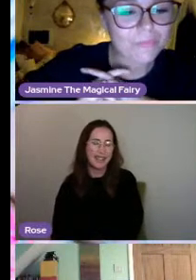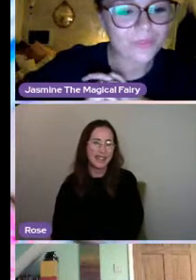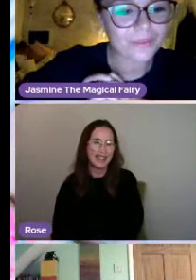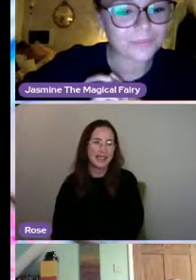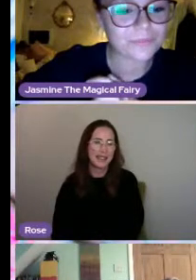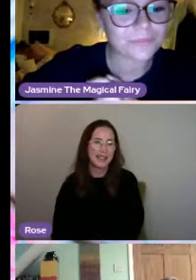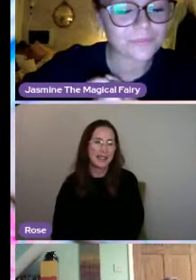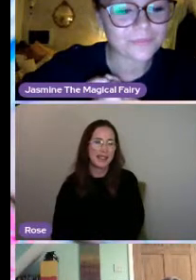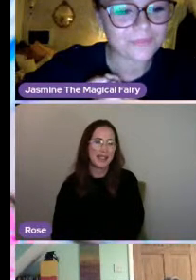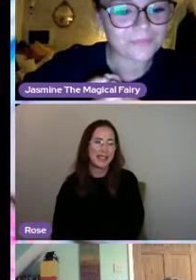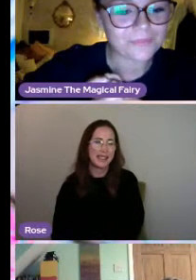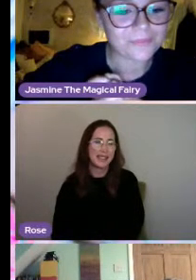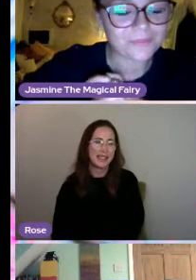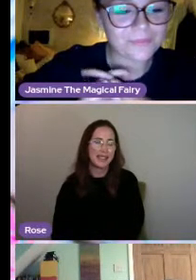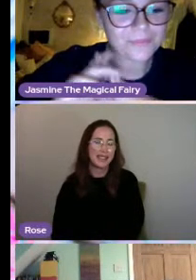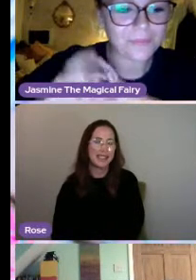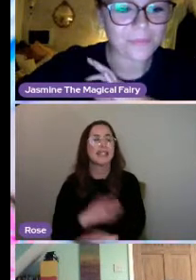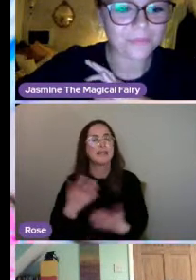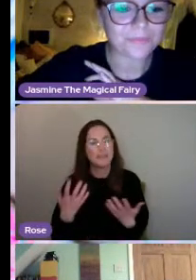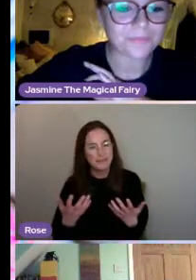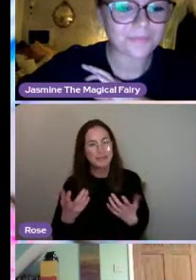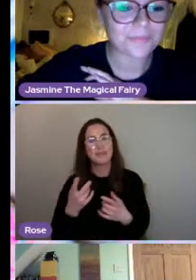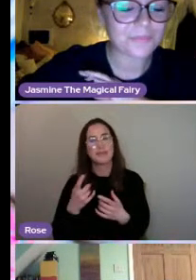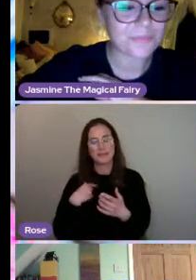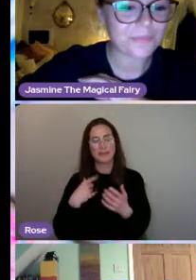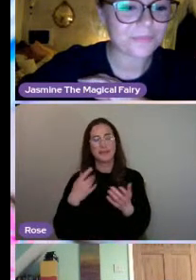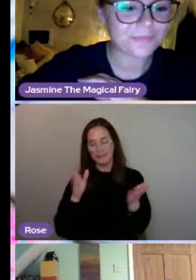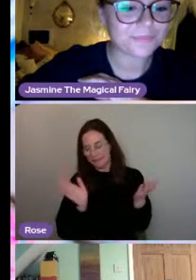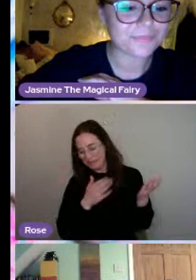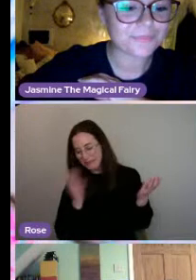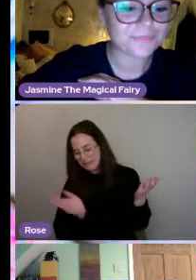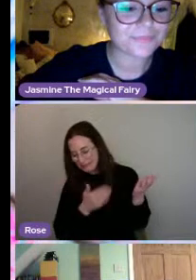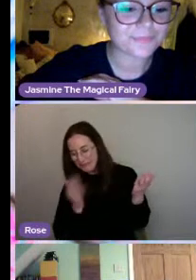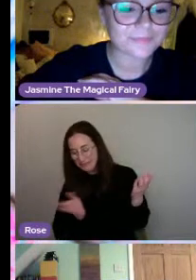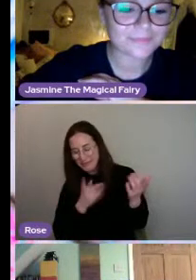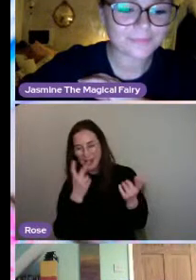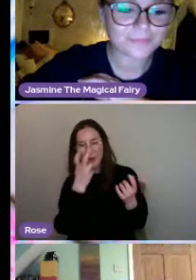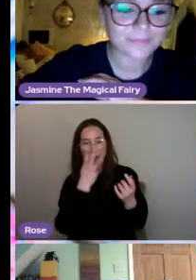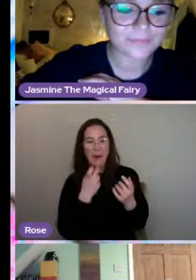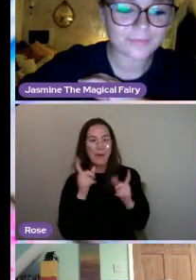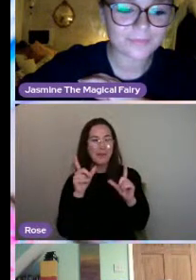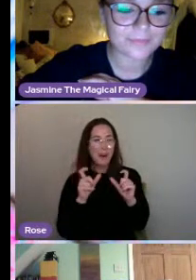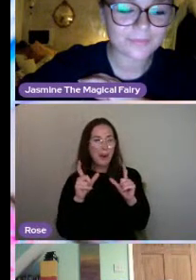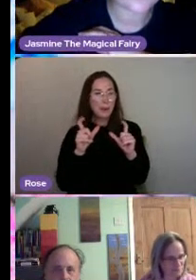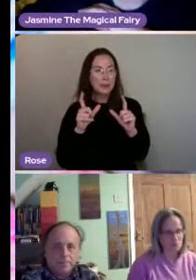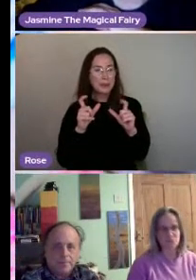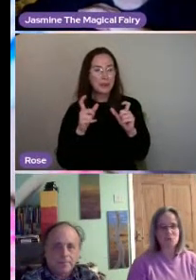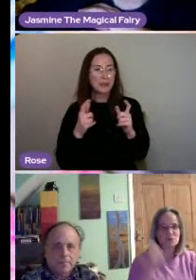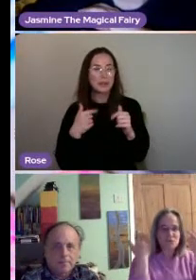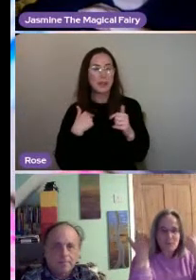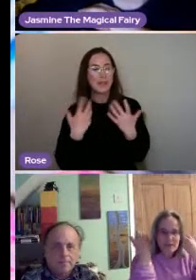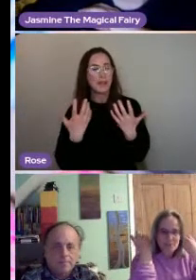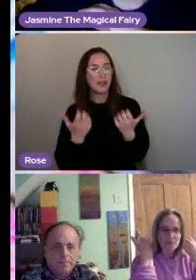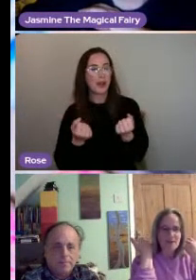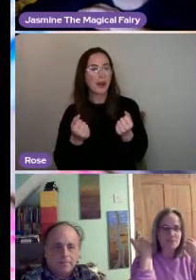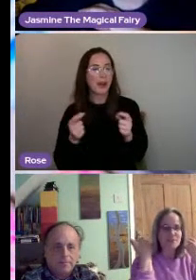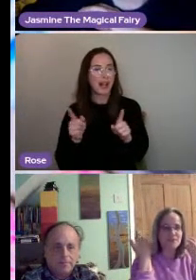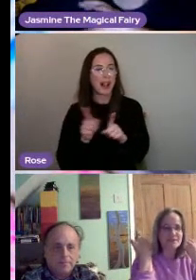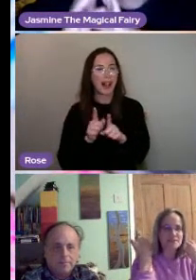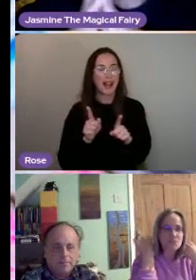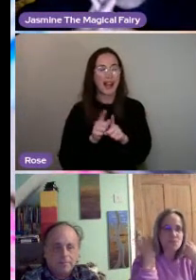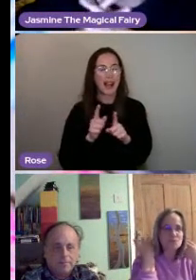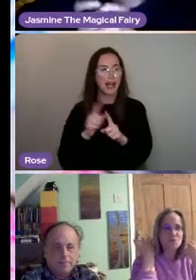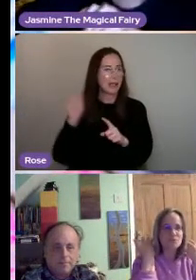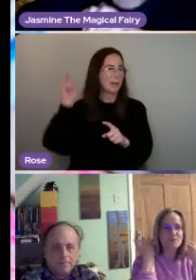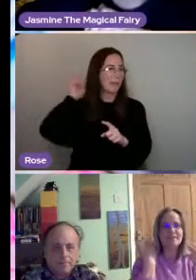And, of course, having been going back through all the old photos, so I've got sort of towards the back of my